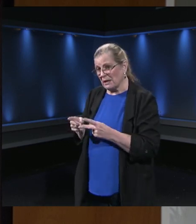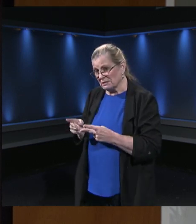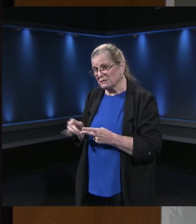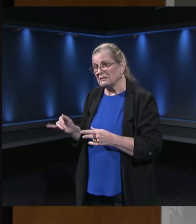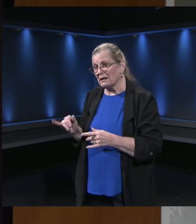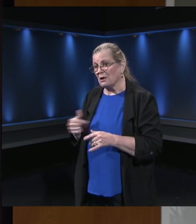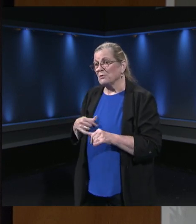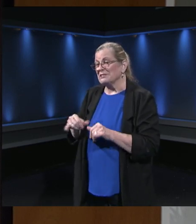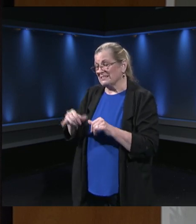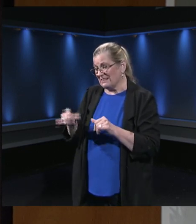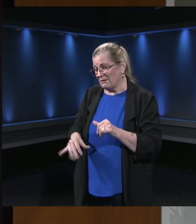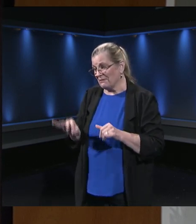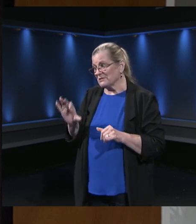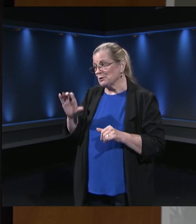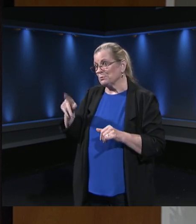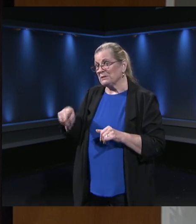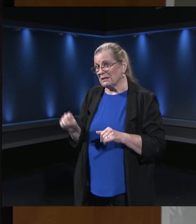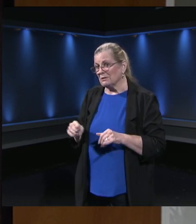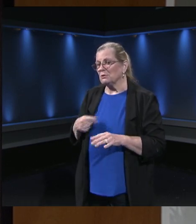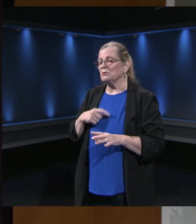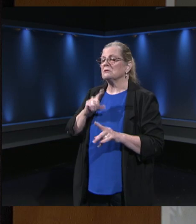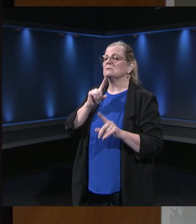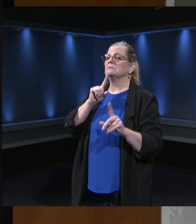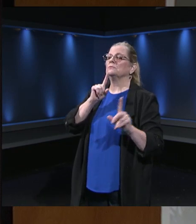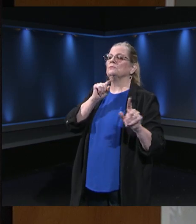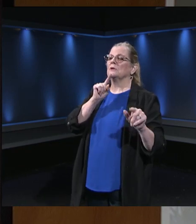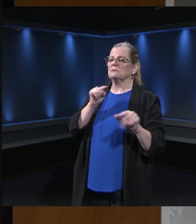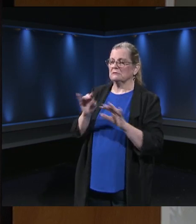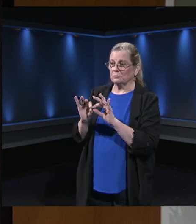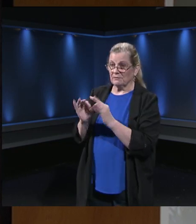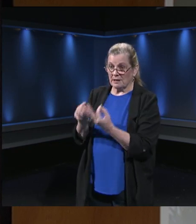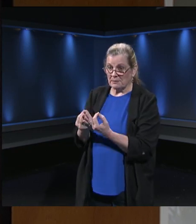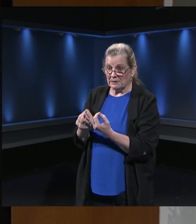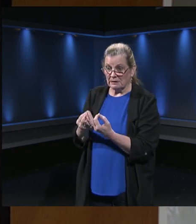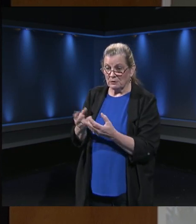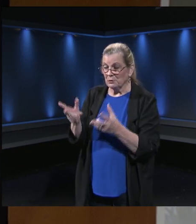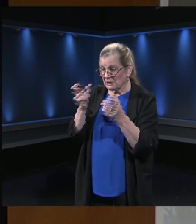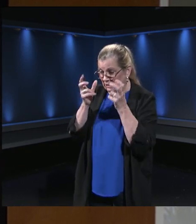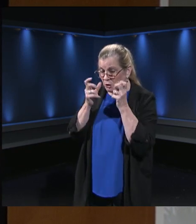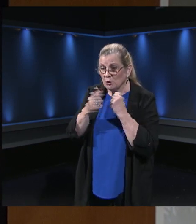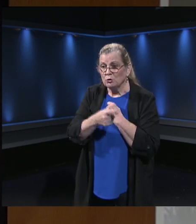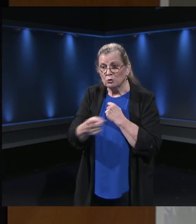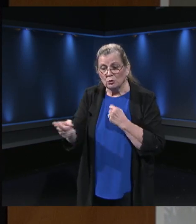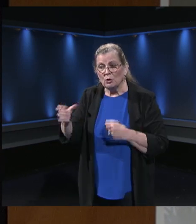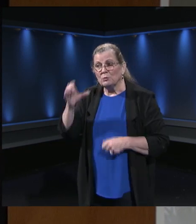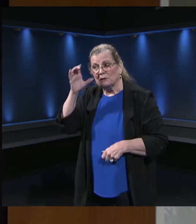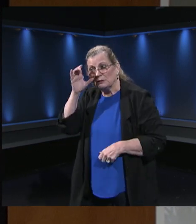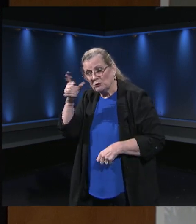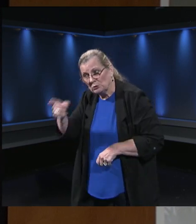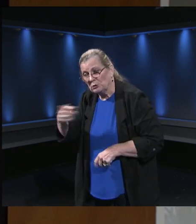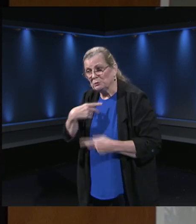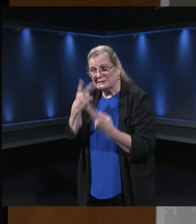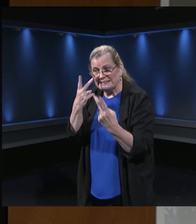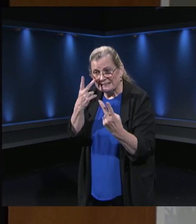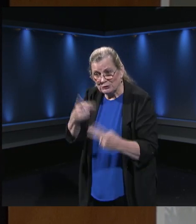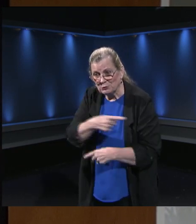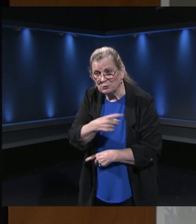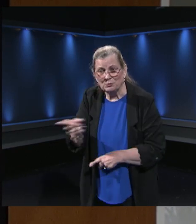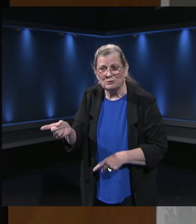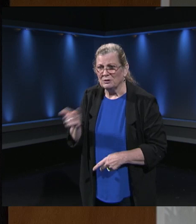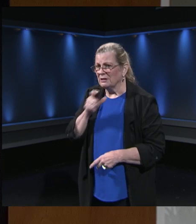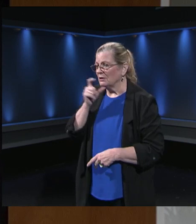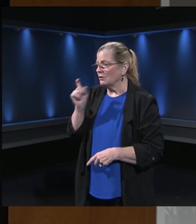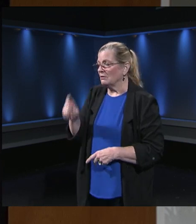that's why I'm here. It's for you. It's for your families and know that we will do whatever we can. And so if we're not communicating enough, let us know. If you need something,